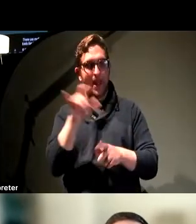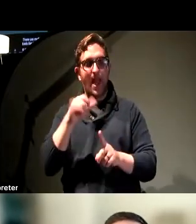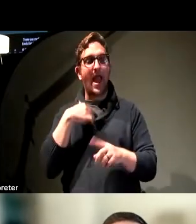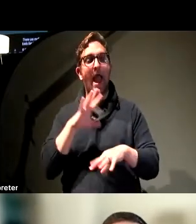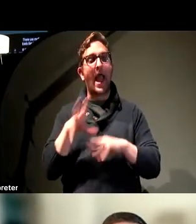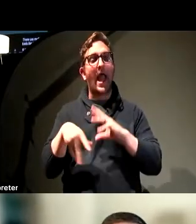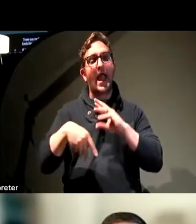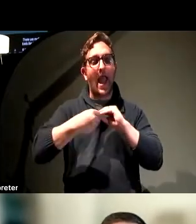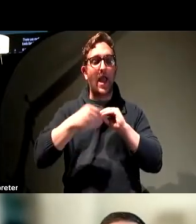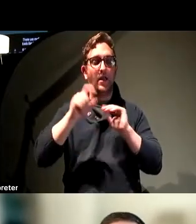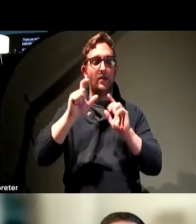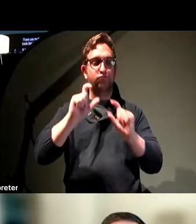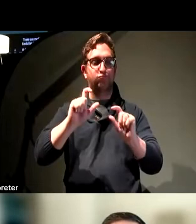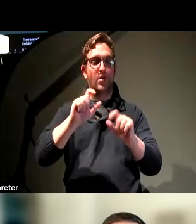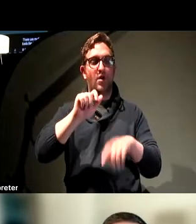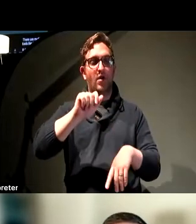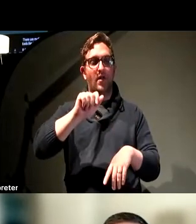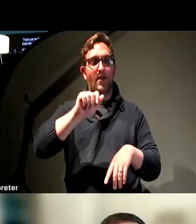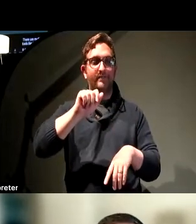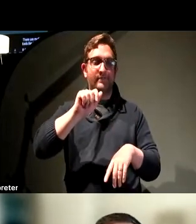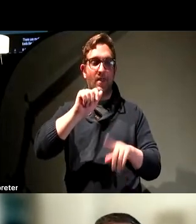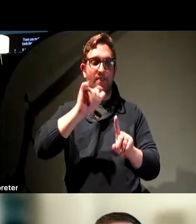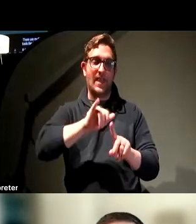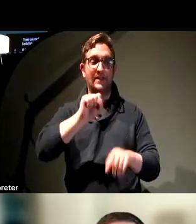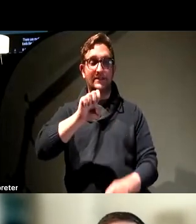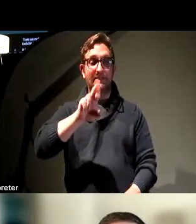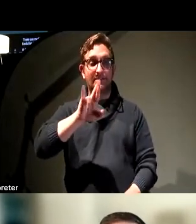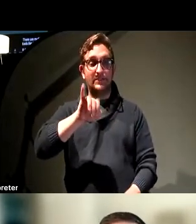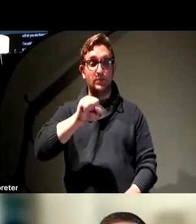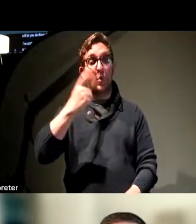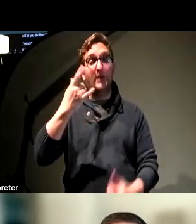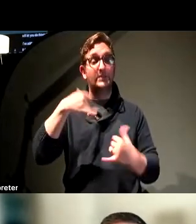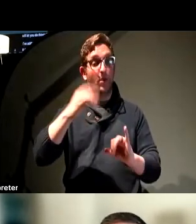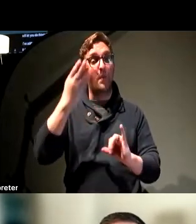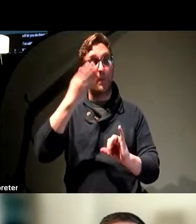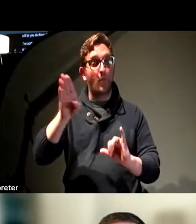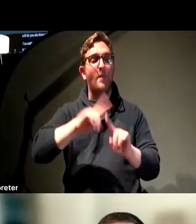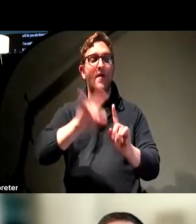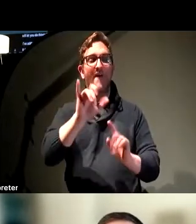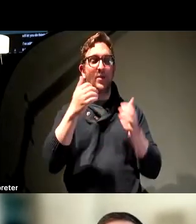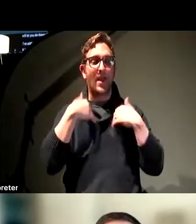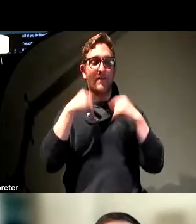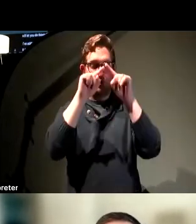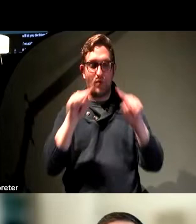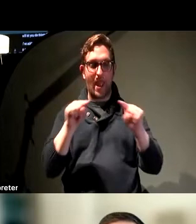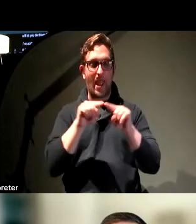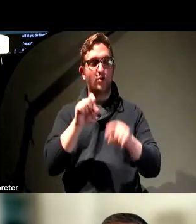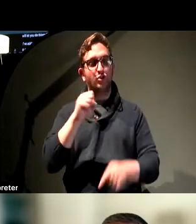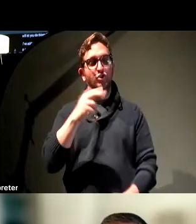marker along each one of the lines. So now series one is still blue, but it also has a triangular shape at each data point.